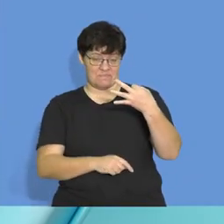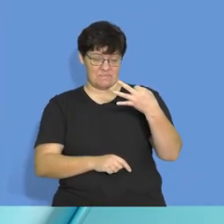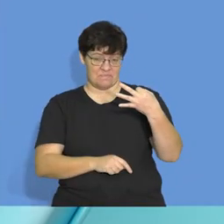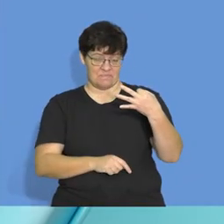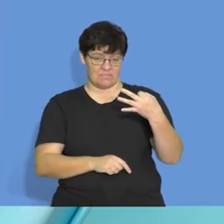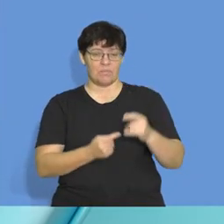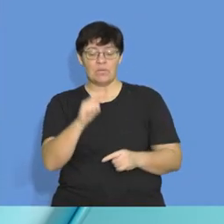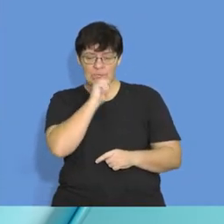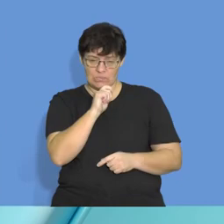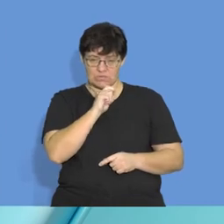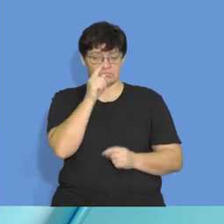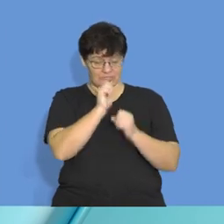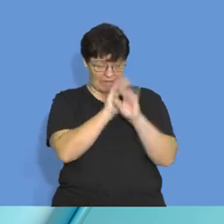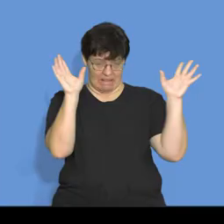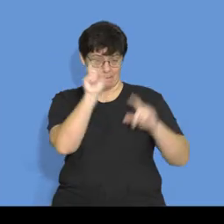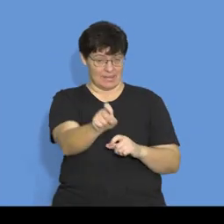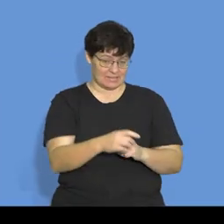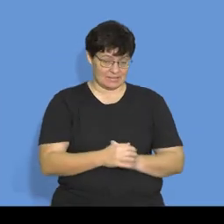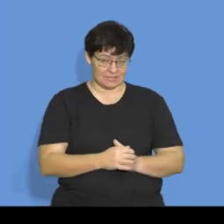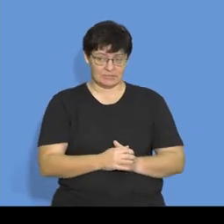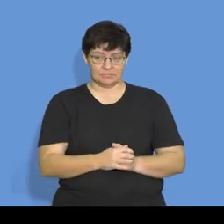this calculation. Okay. So,